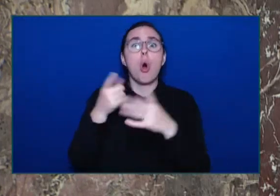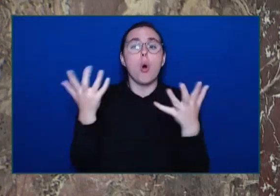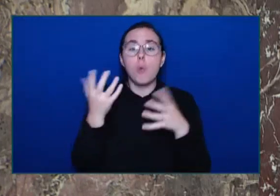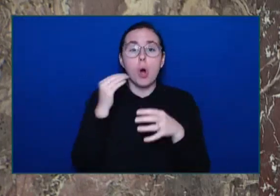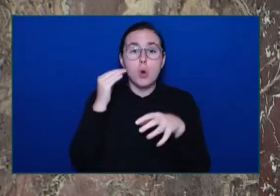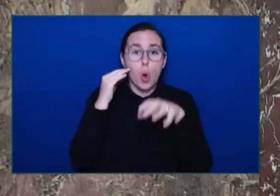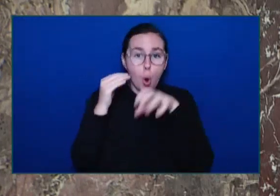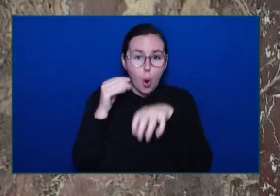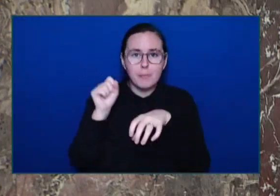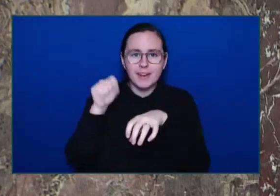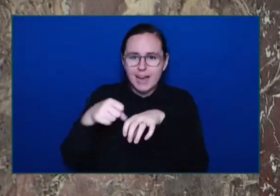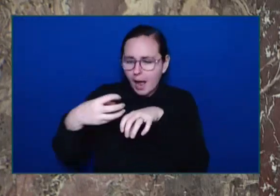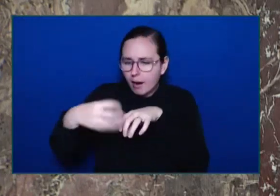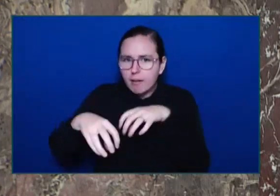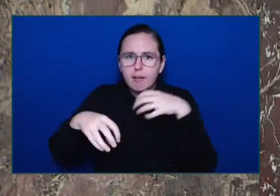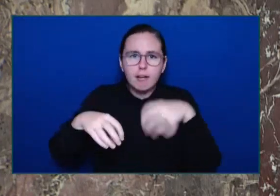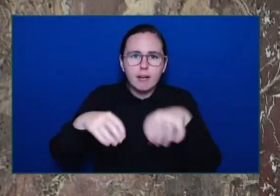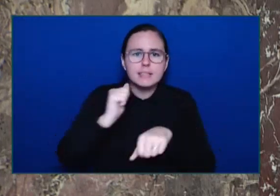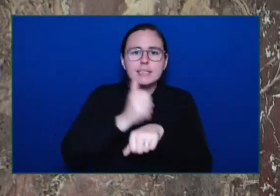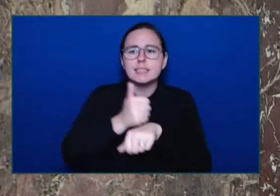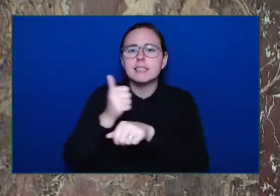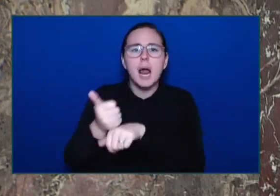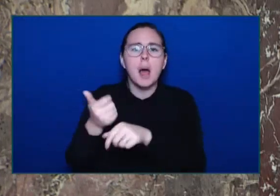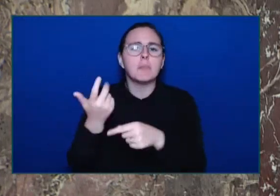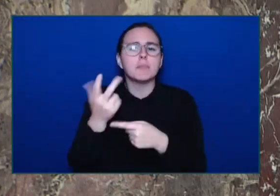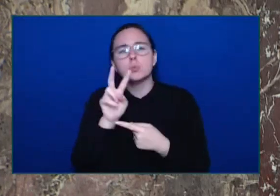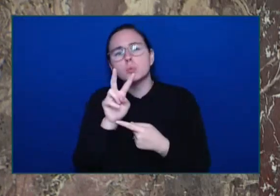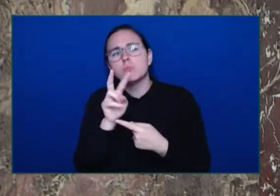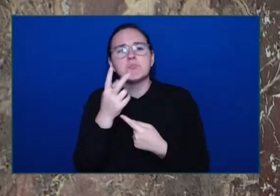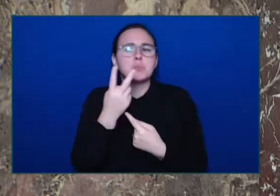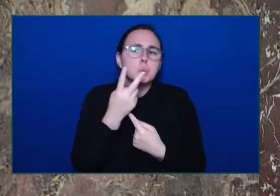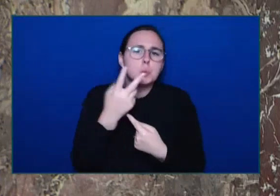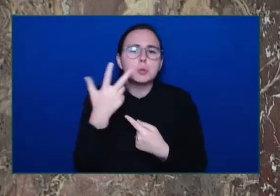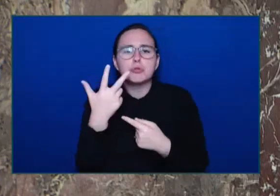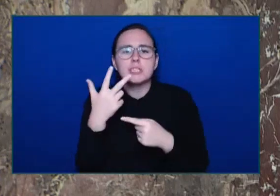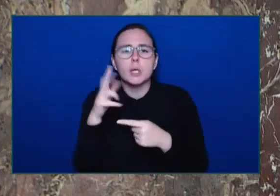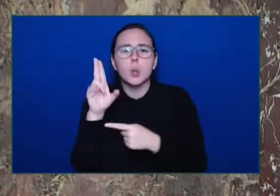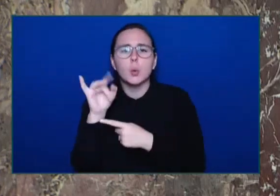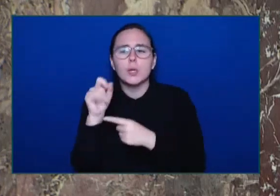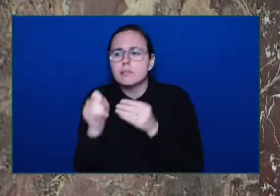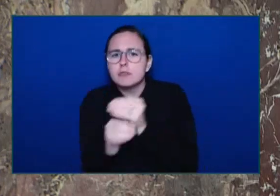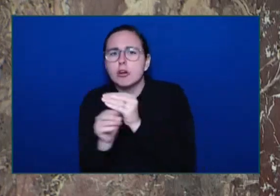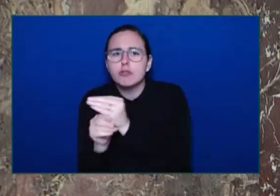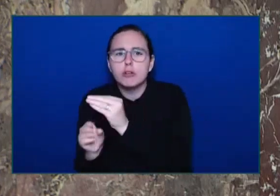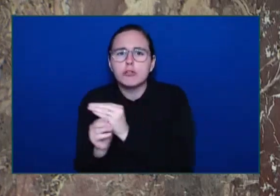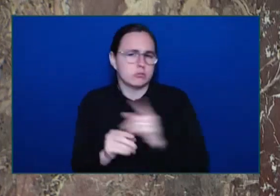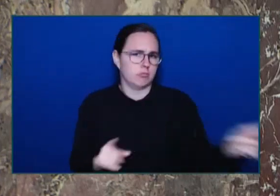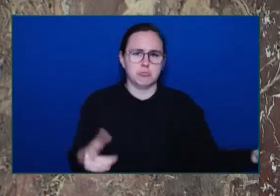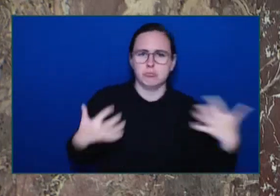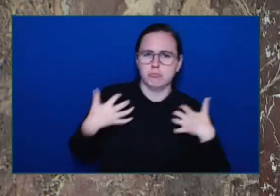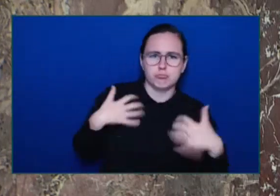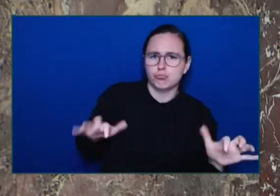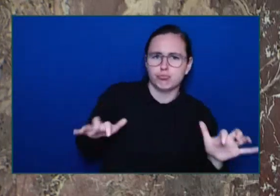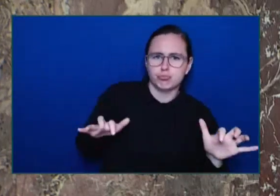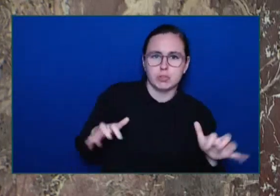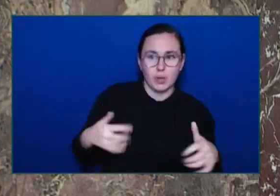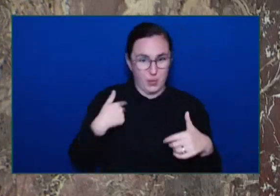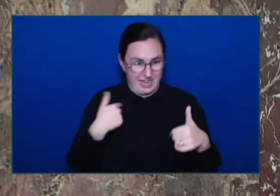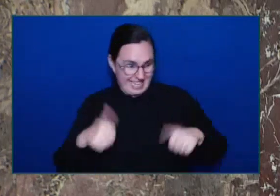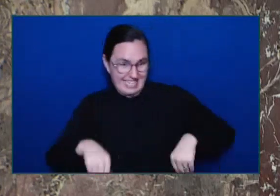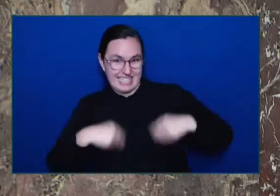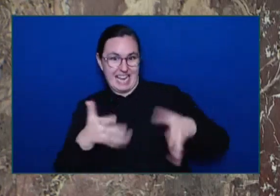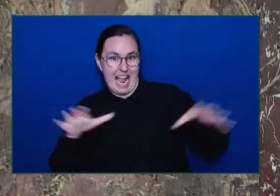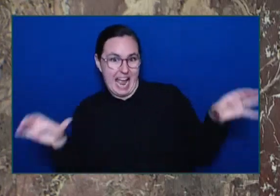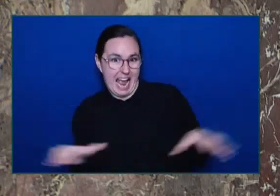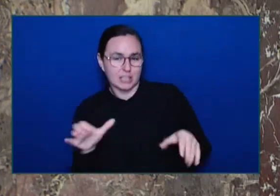Members The consistent theme From the other side Is to slow down To not take action That it's not urgent I disagree strongly